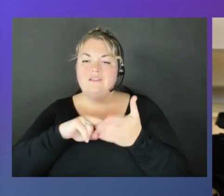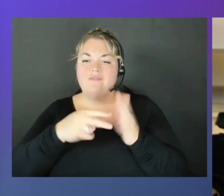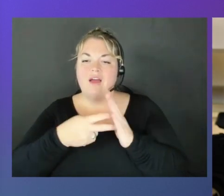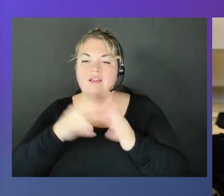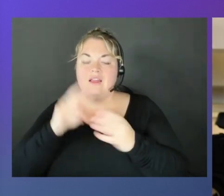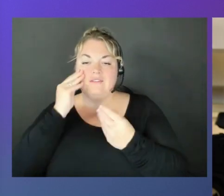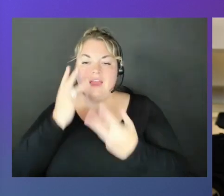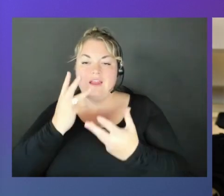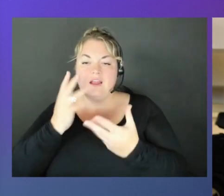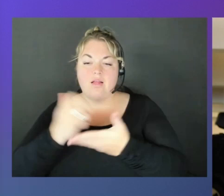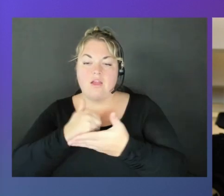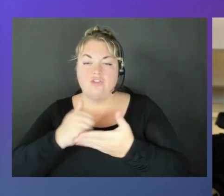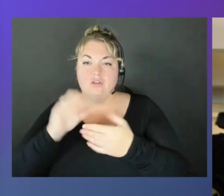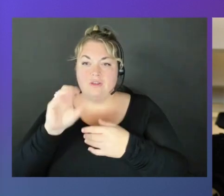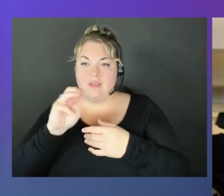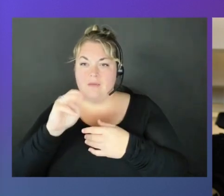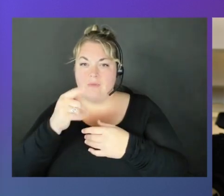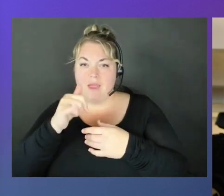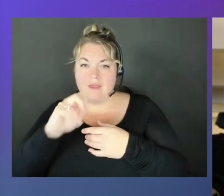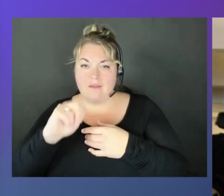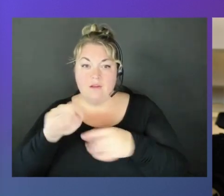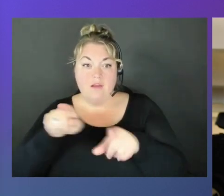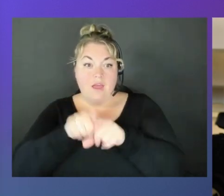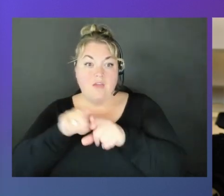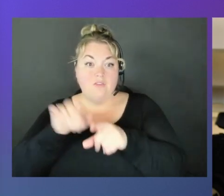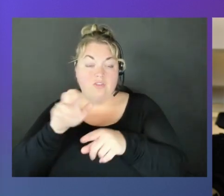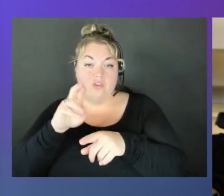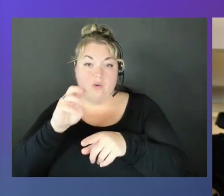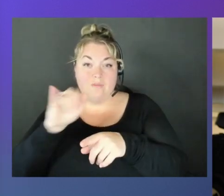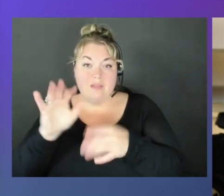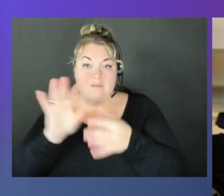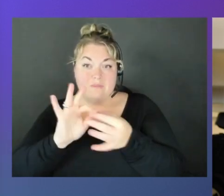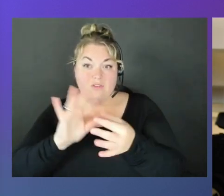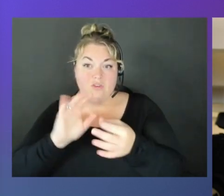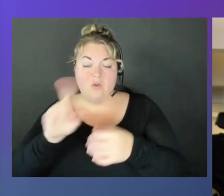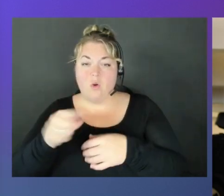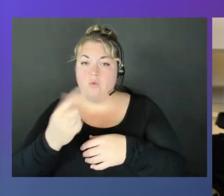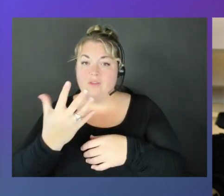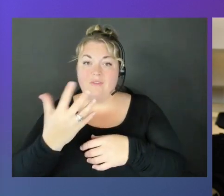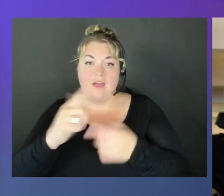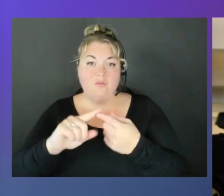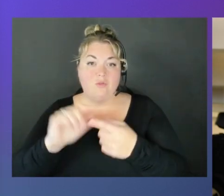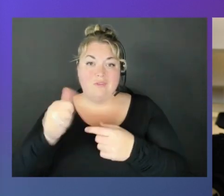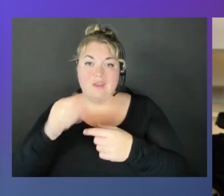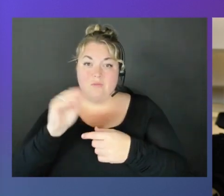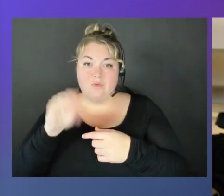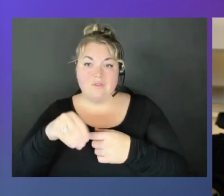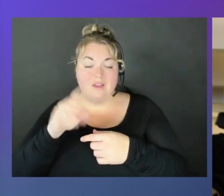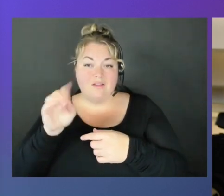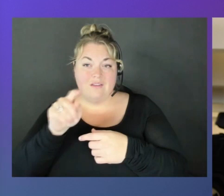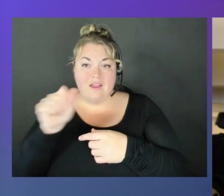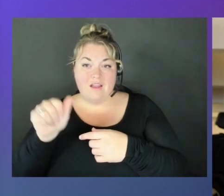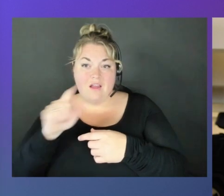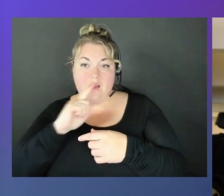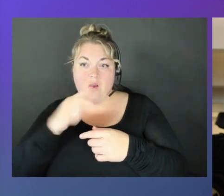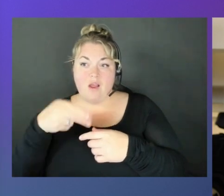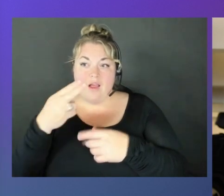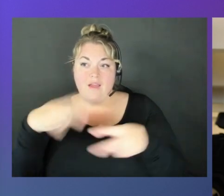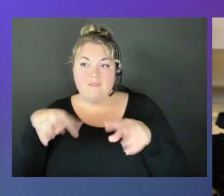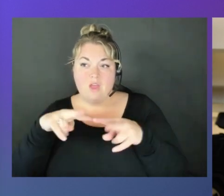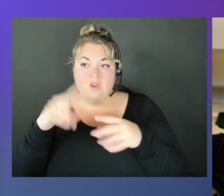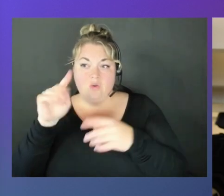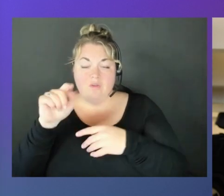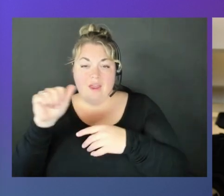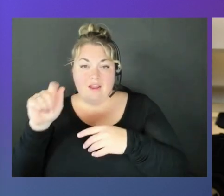Because as Jeremy previously mentioned, only 5 to 10% of the data are high value data to